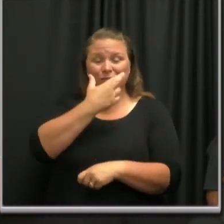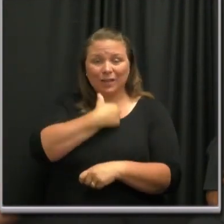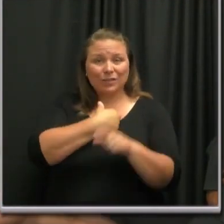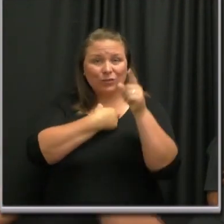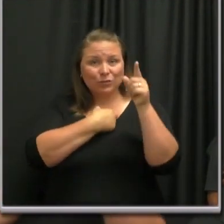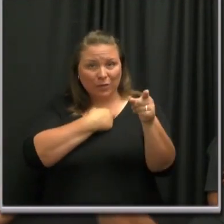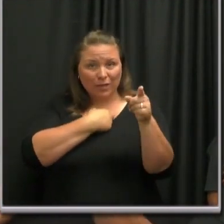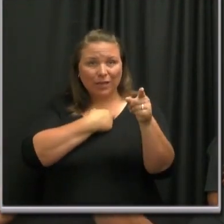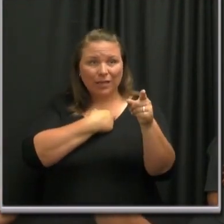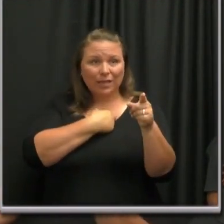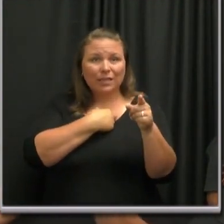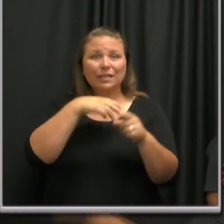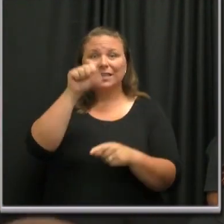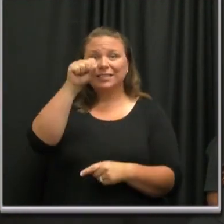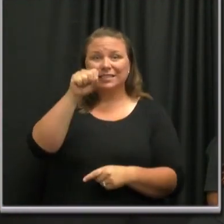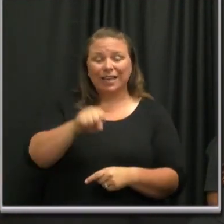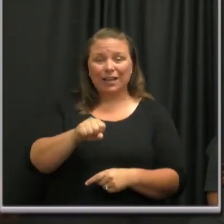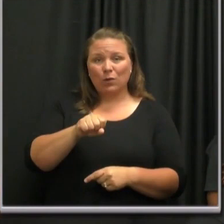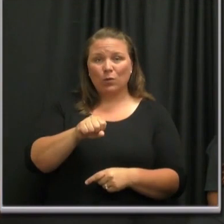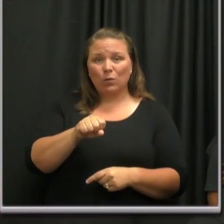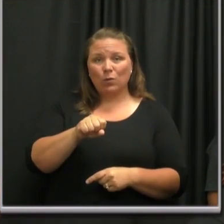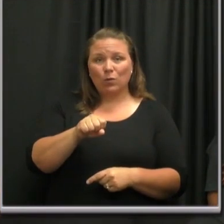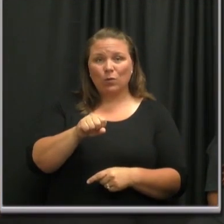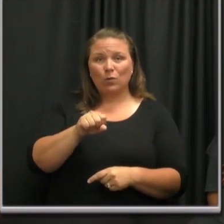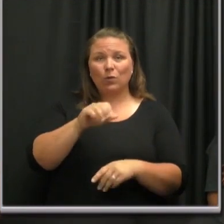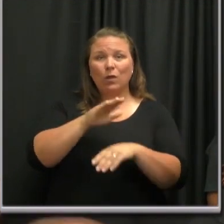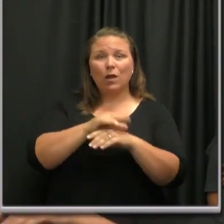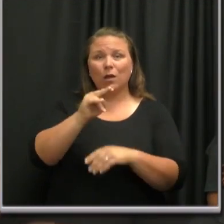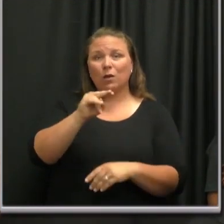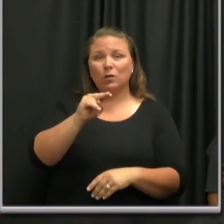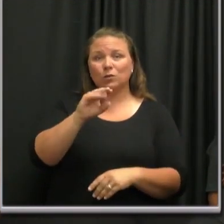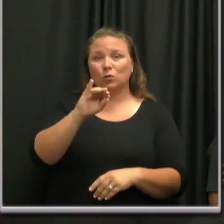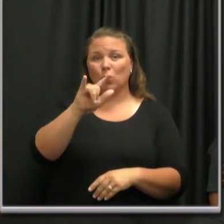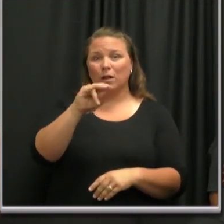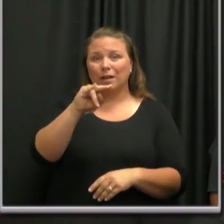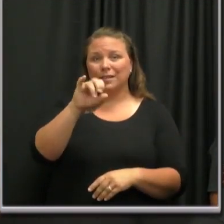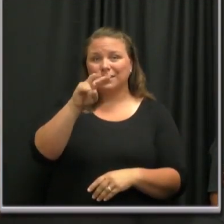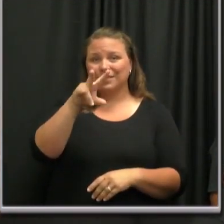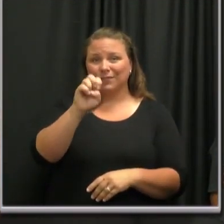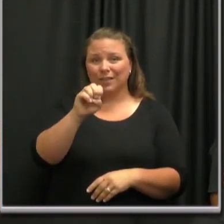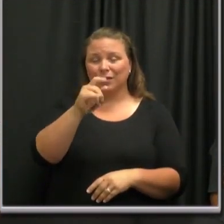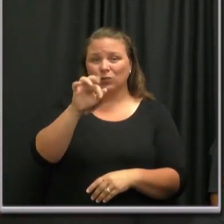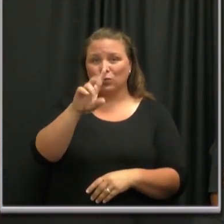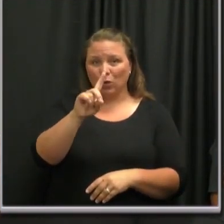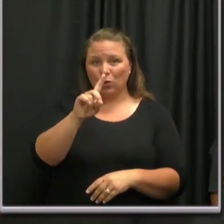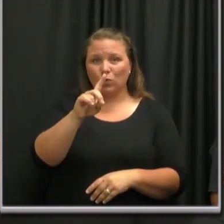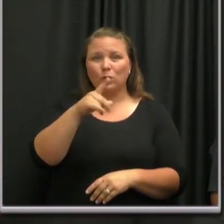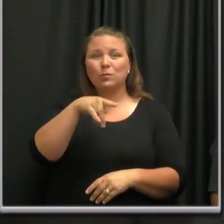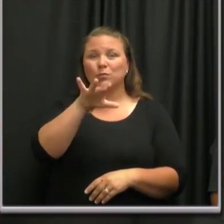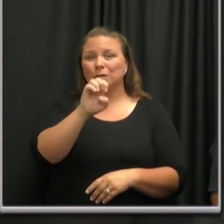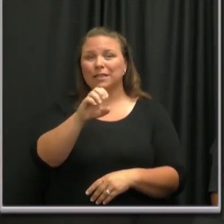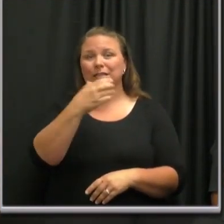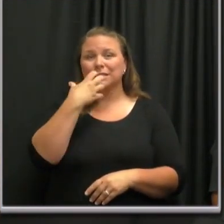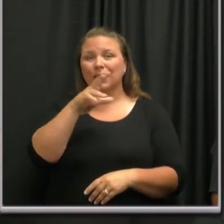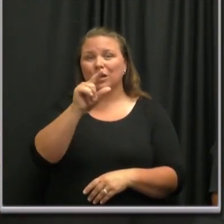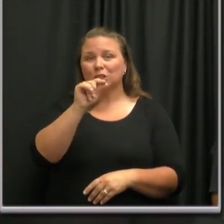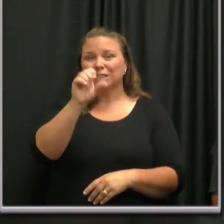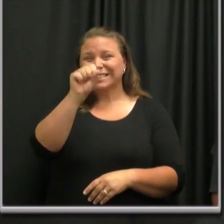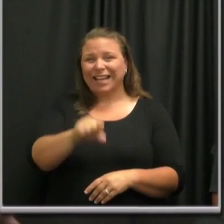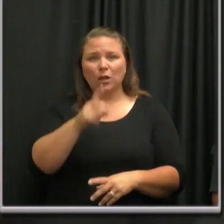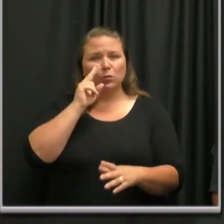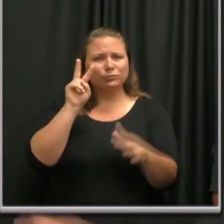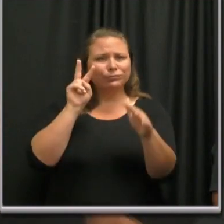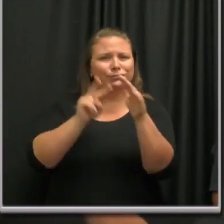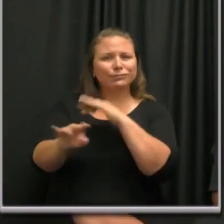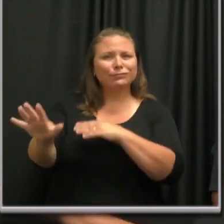South on Nolansville Road, Prince's Hot Chicken South, and we look forward to